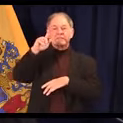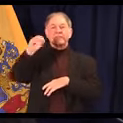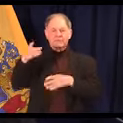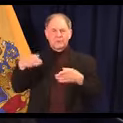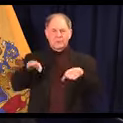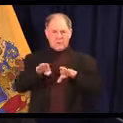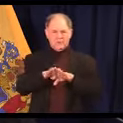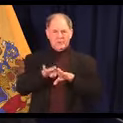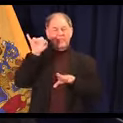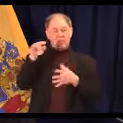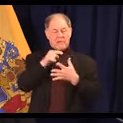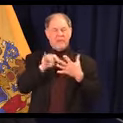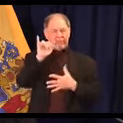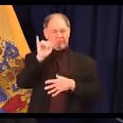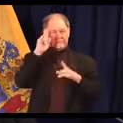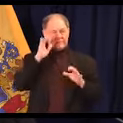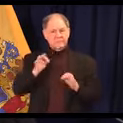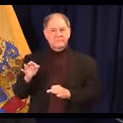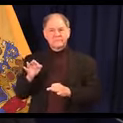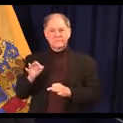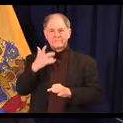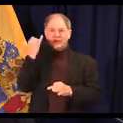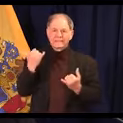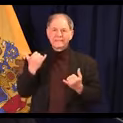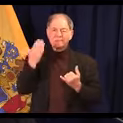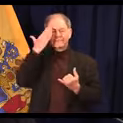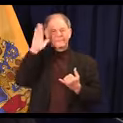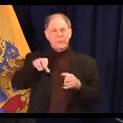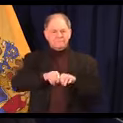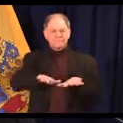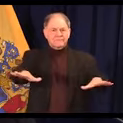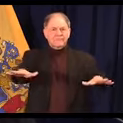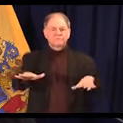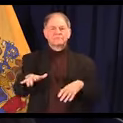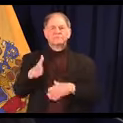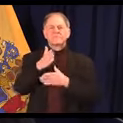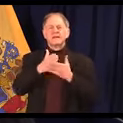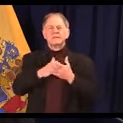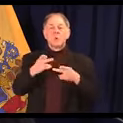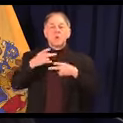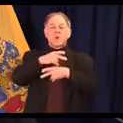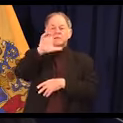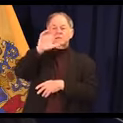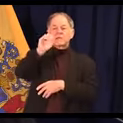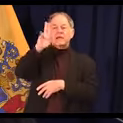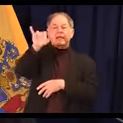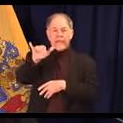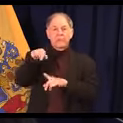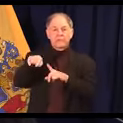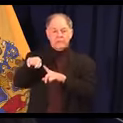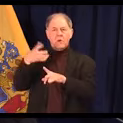public policy actions in the face of a pandemic. Counties that have been hardest hit are